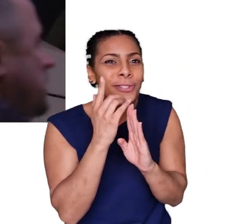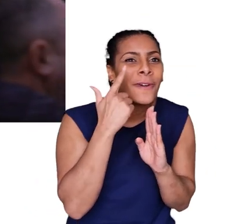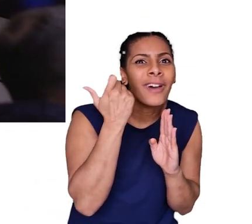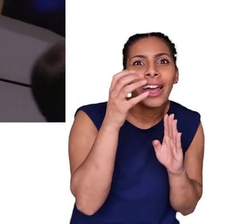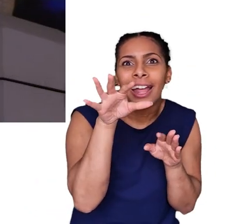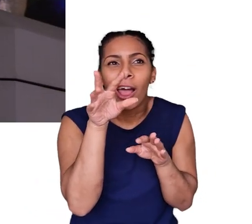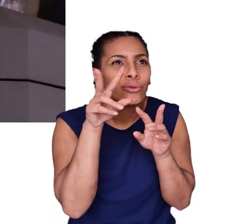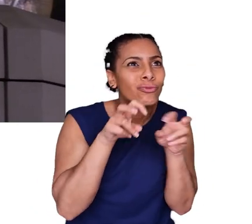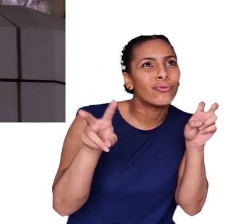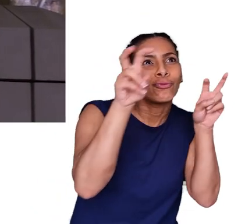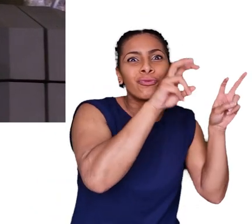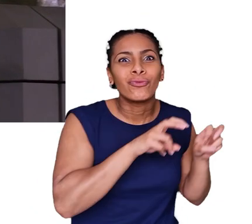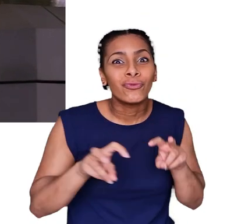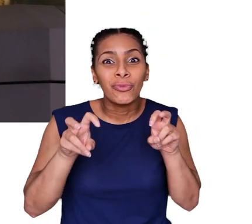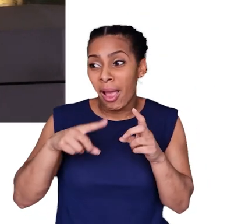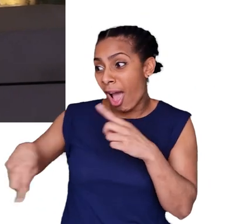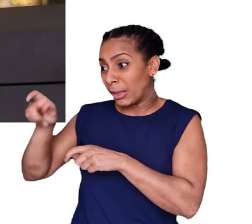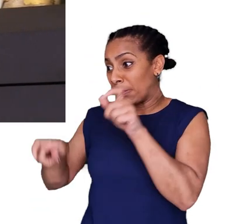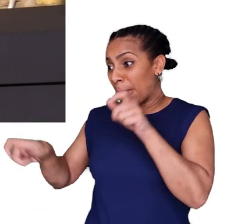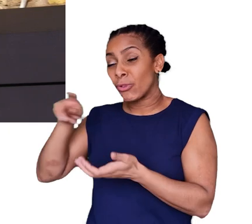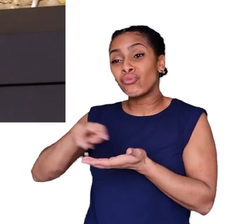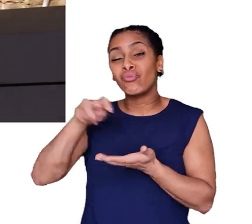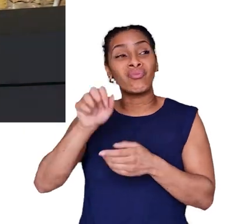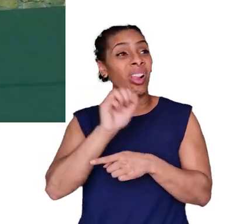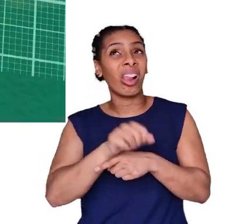people won't know, and that you walk past maybe every day.